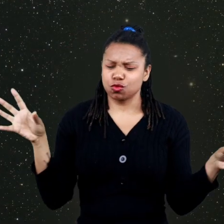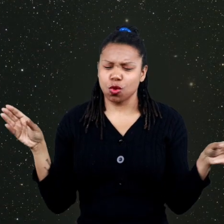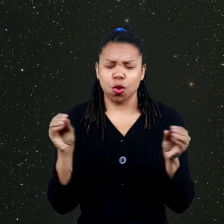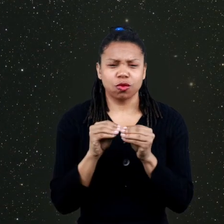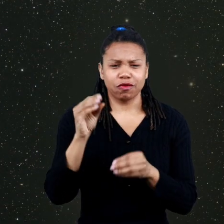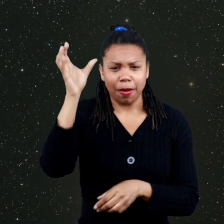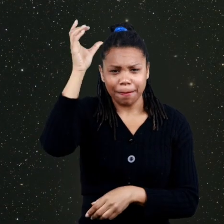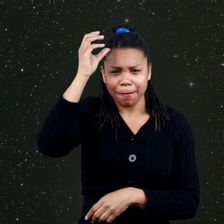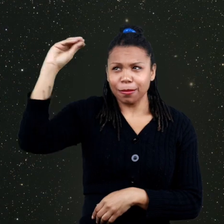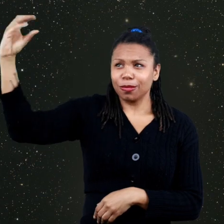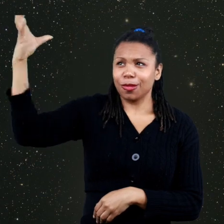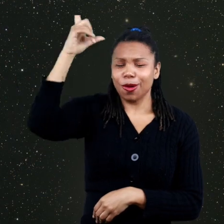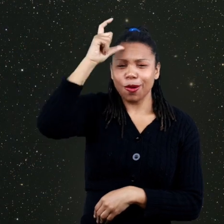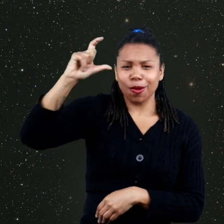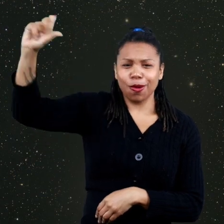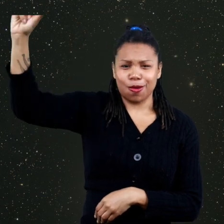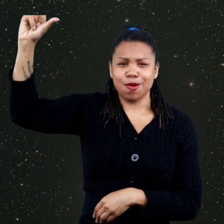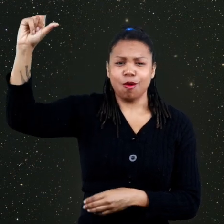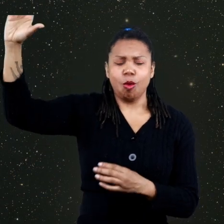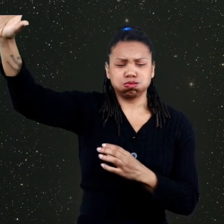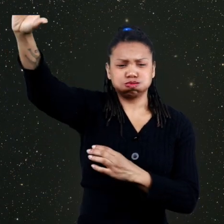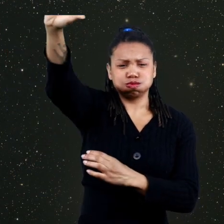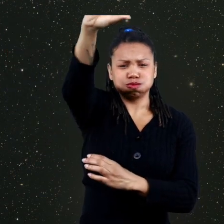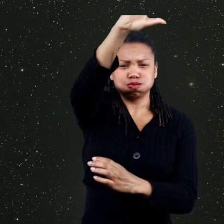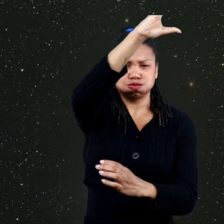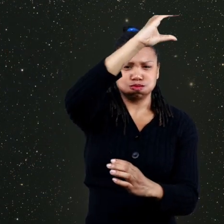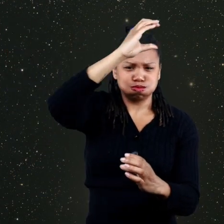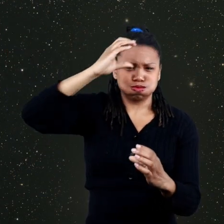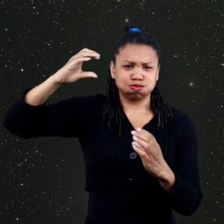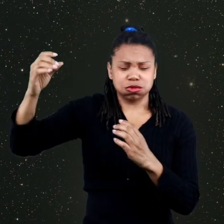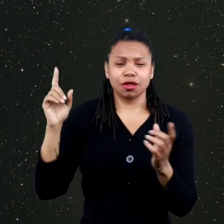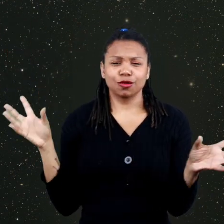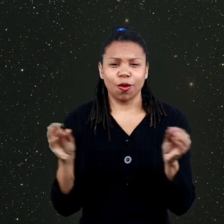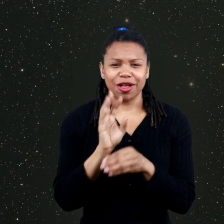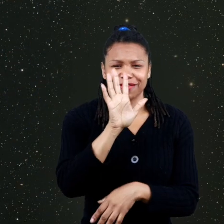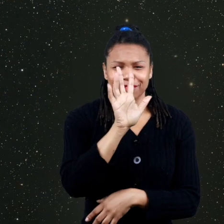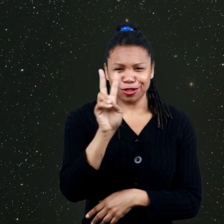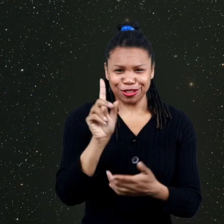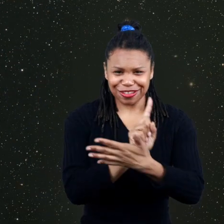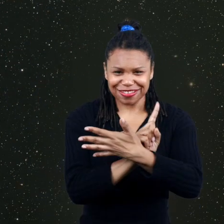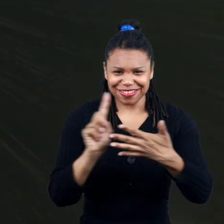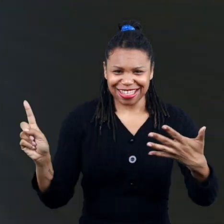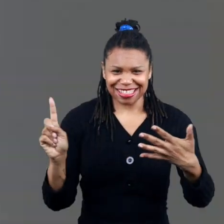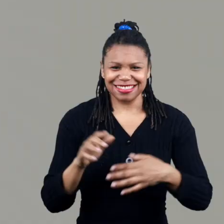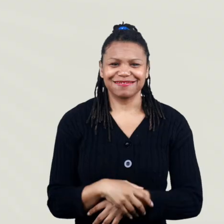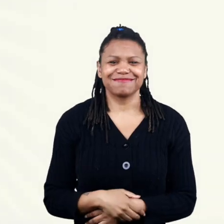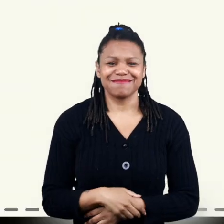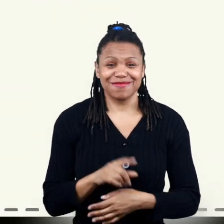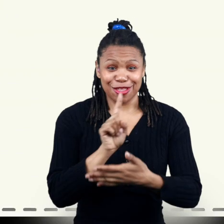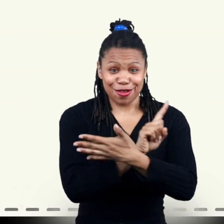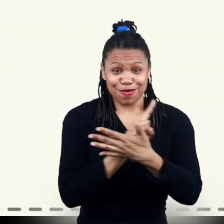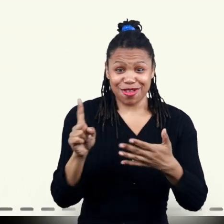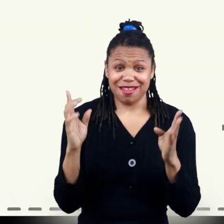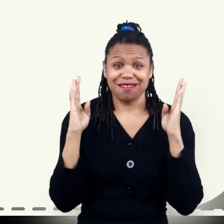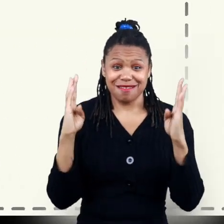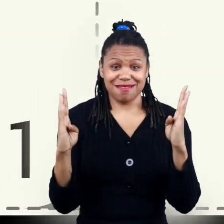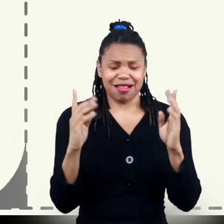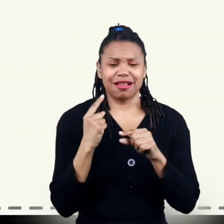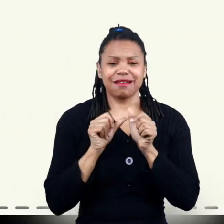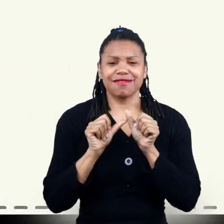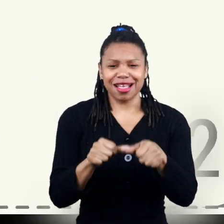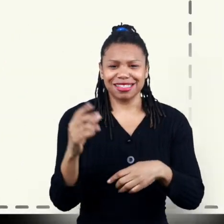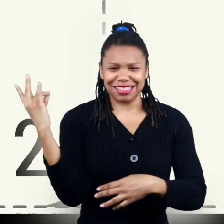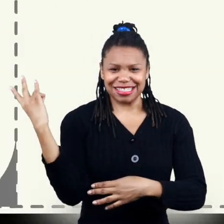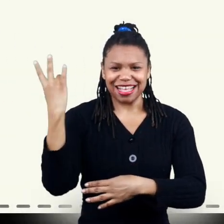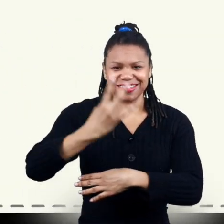are actually based on the moon's rotation around the earth there are also 52 weeks a week is a time period